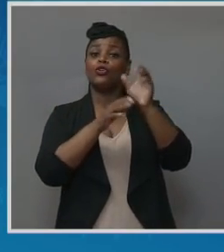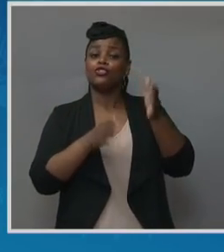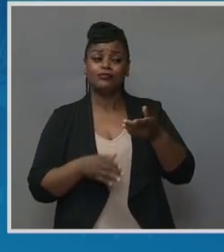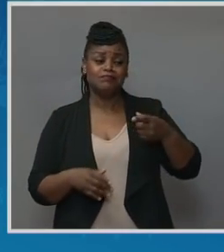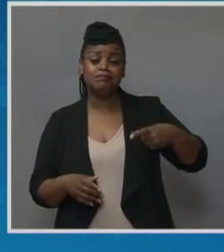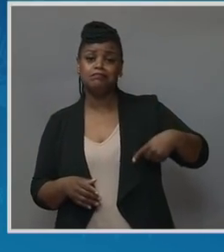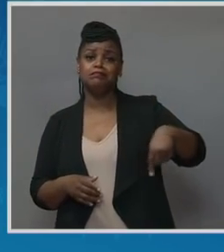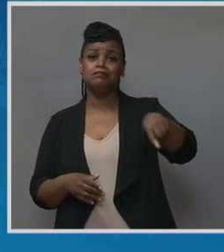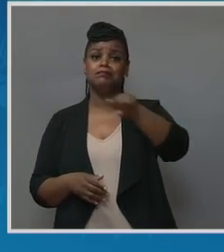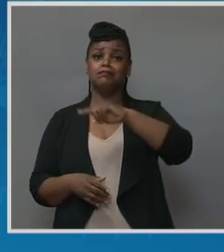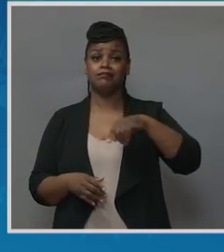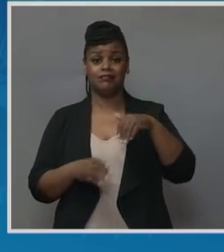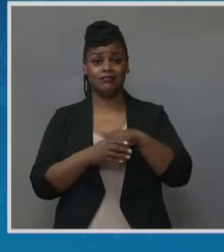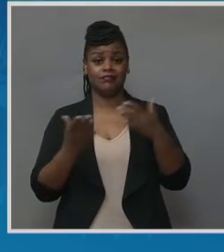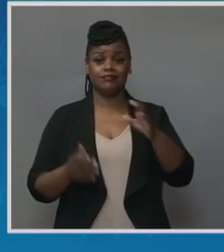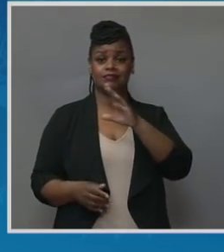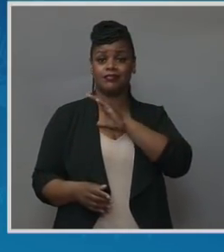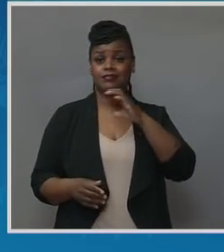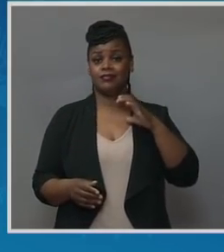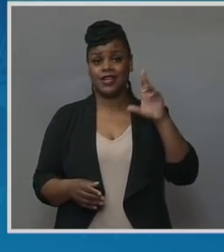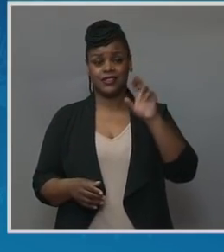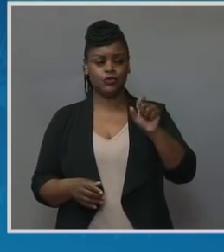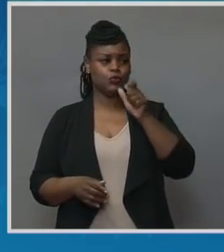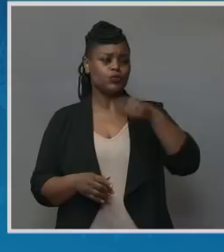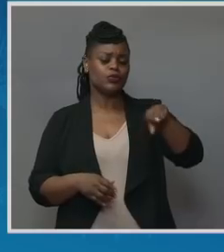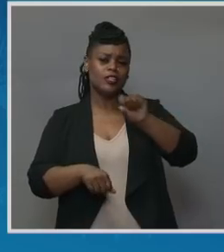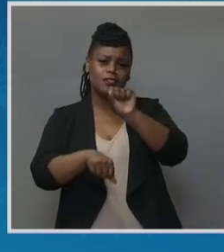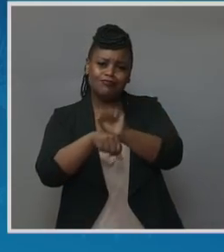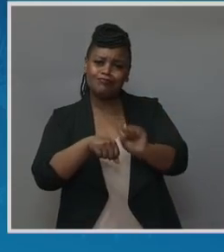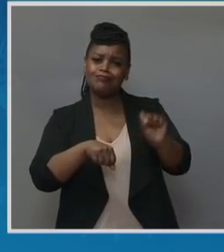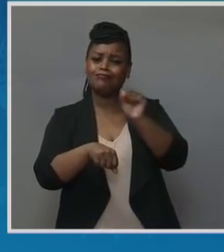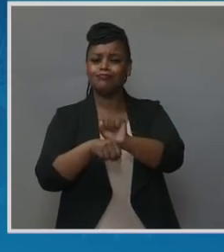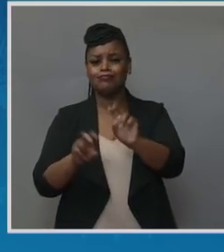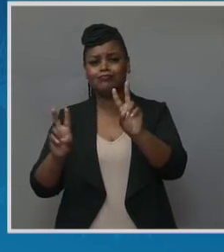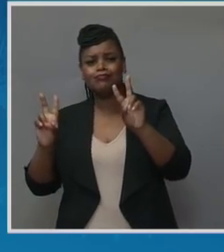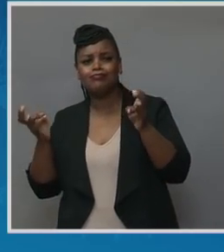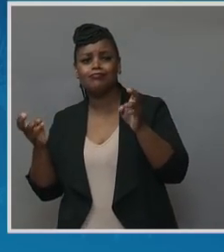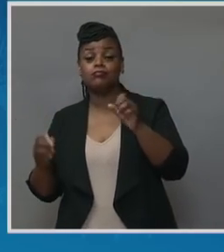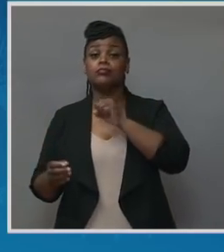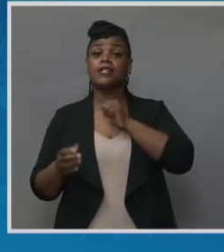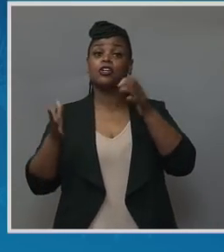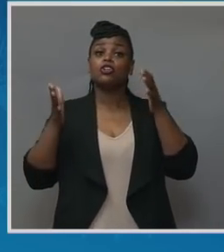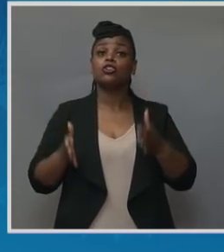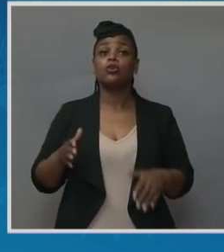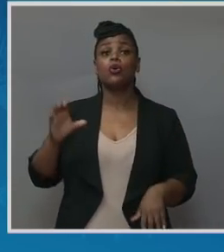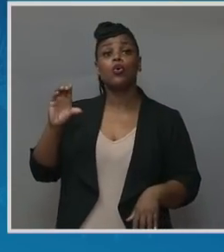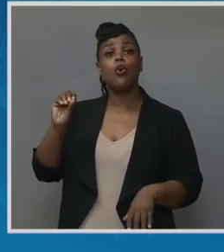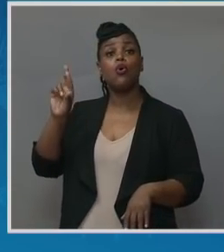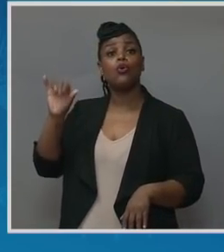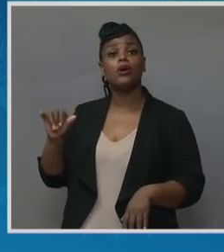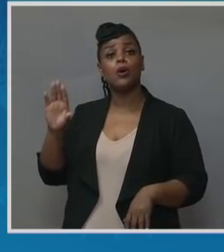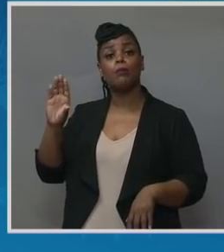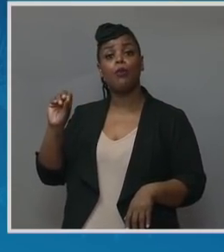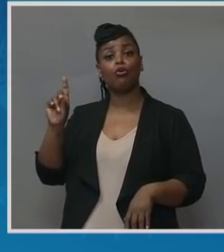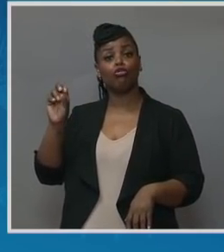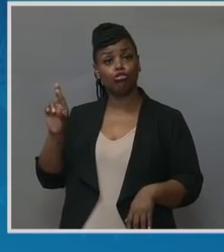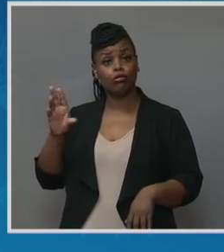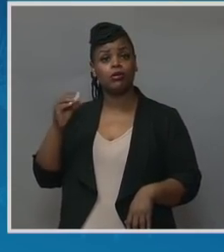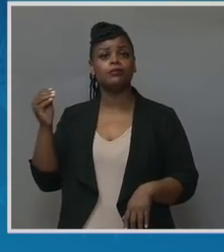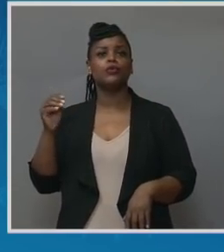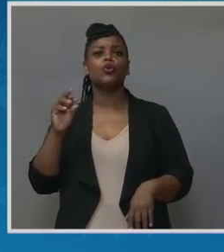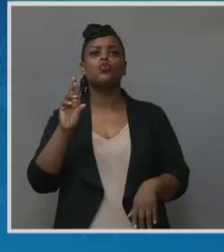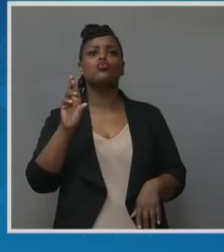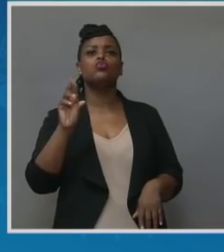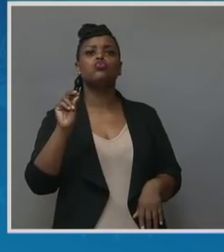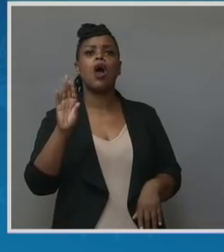States Congress who have worked on this issue. In particular, Senator Cory Booker, Congresswoman Robin Kelly, Congresswoman Alma